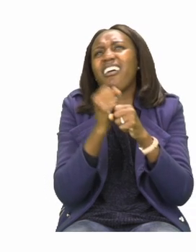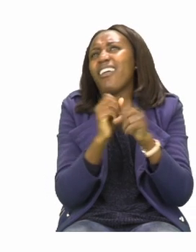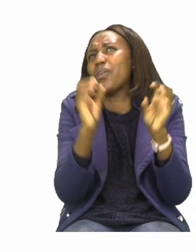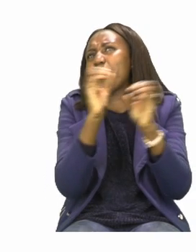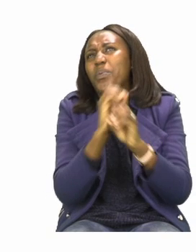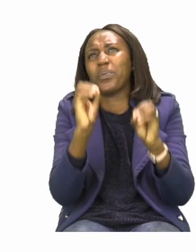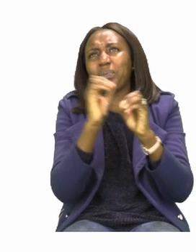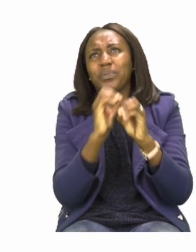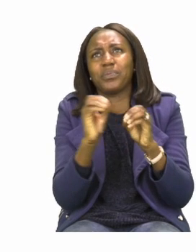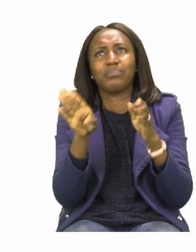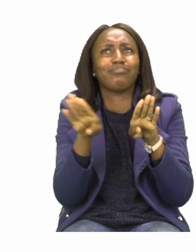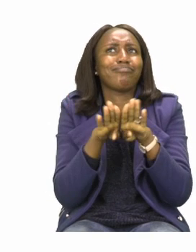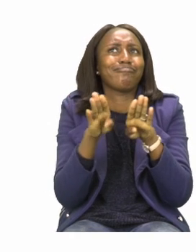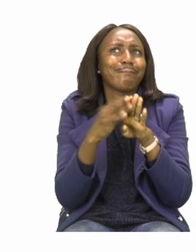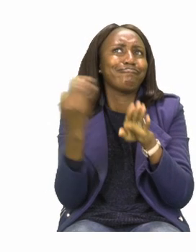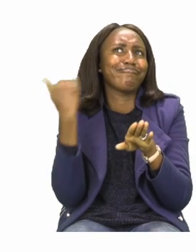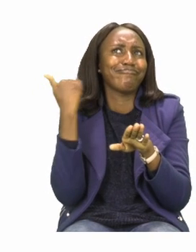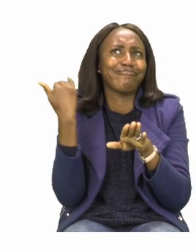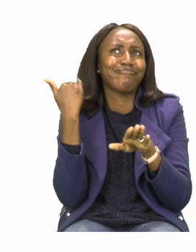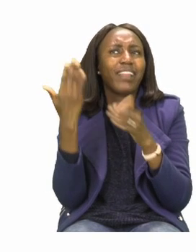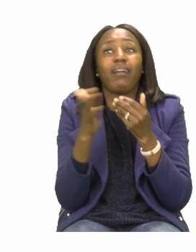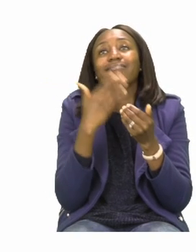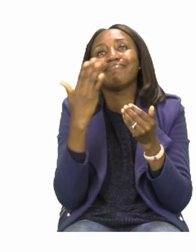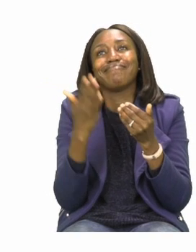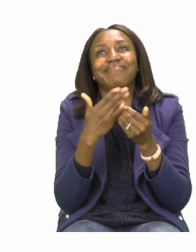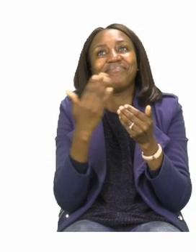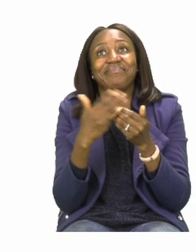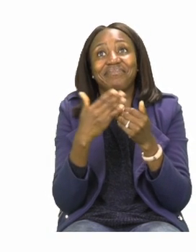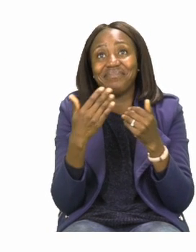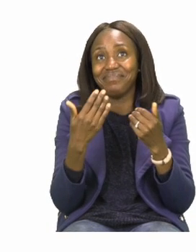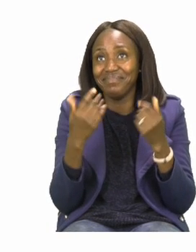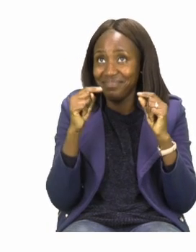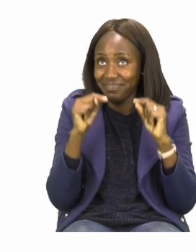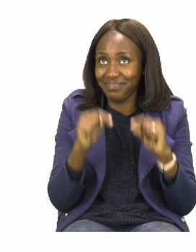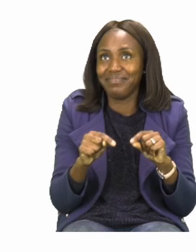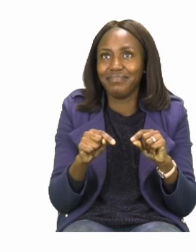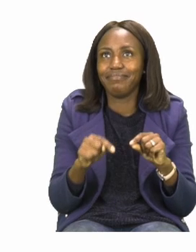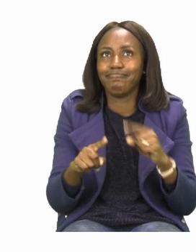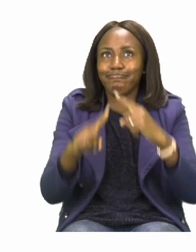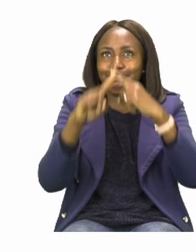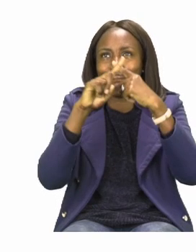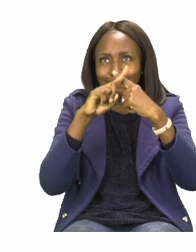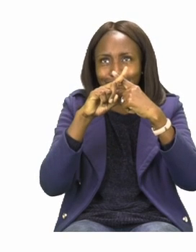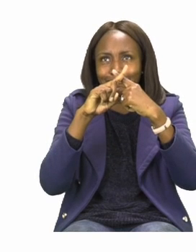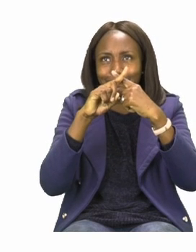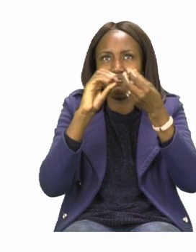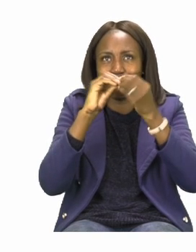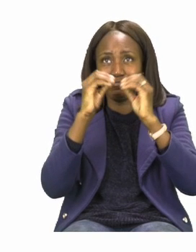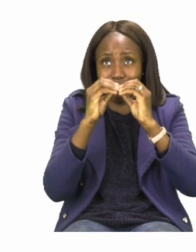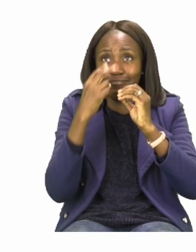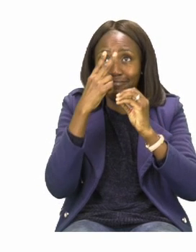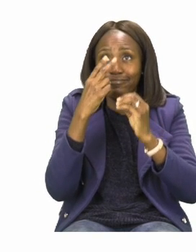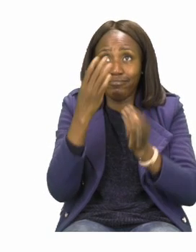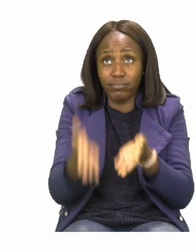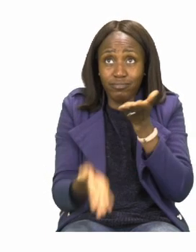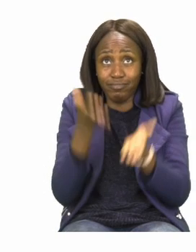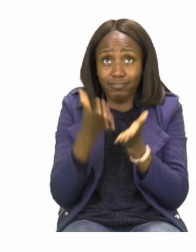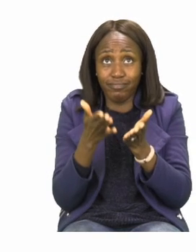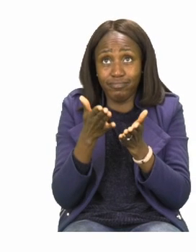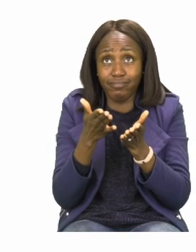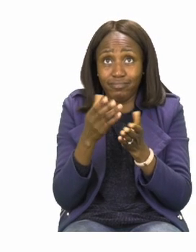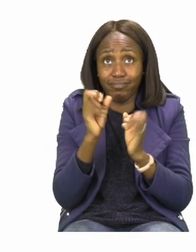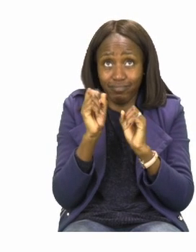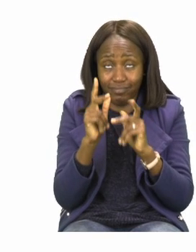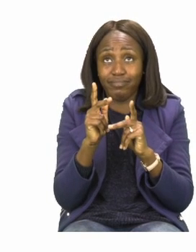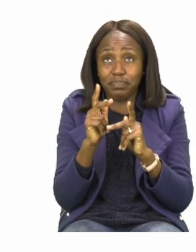we have done them before. So, it's our job to multiply the numbers by the wheel that we can see in the middle.